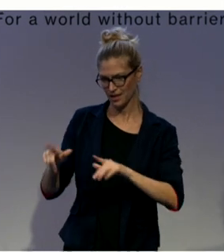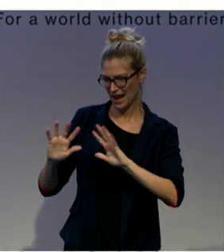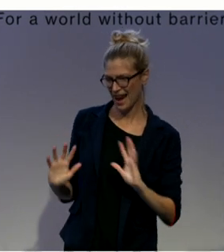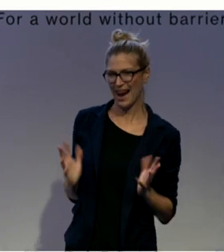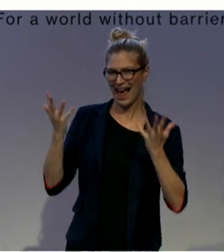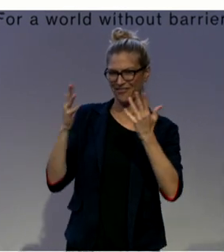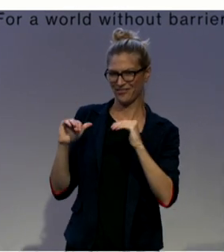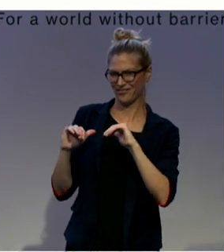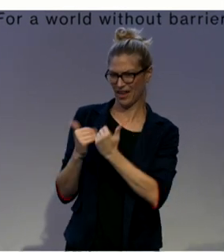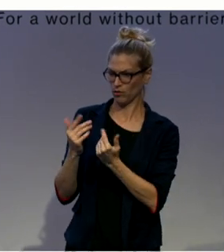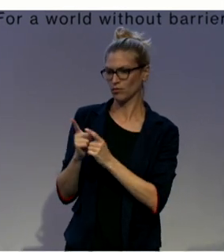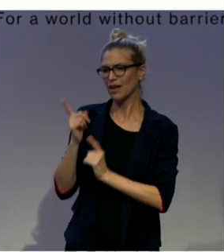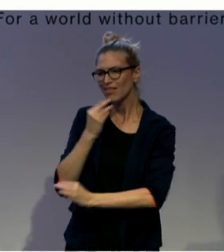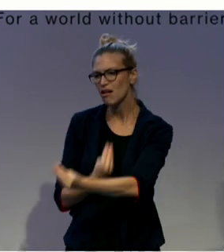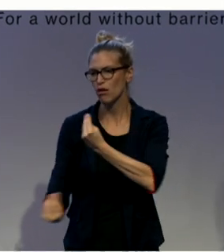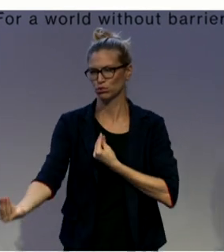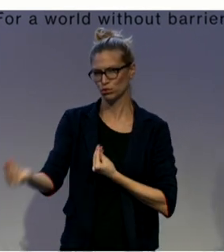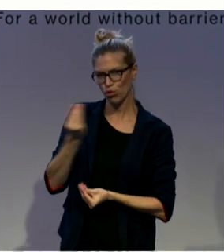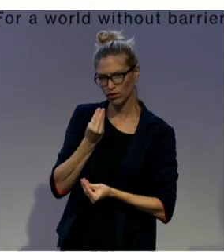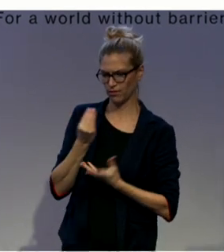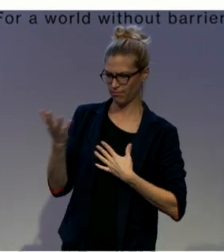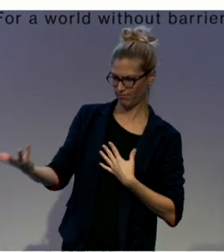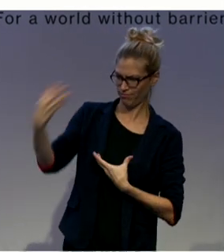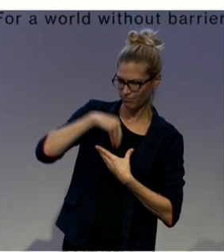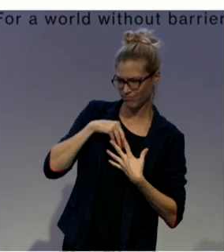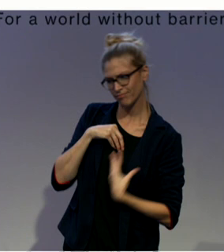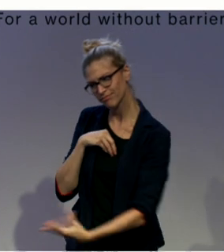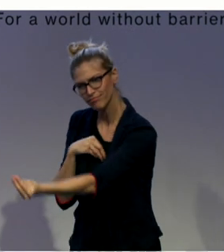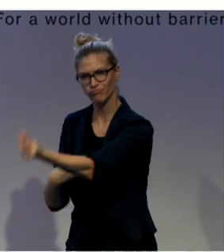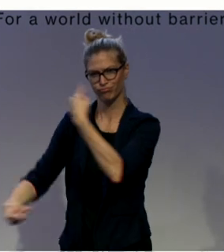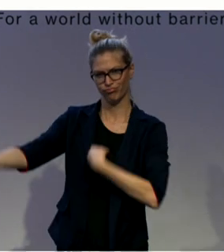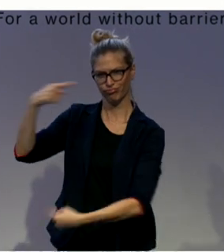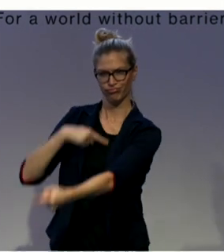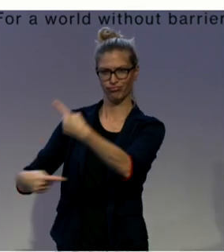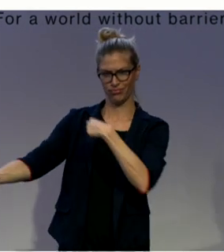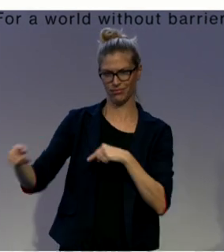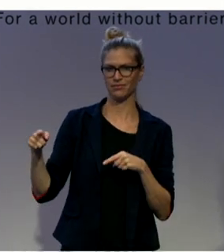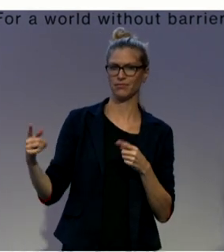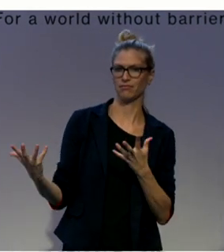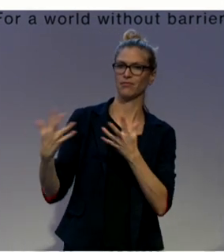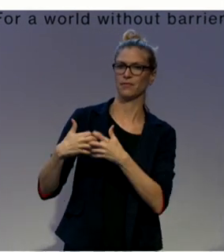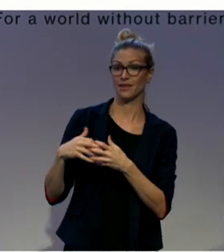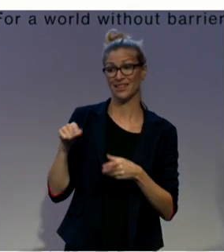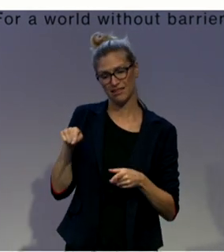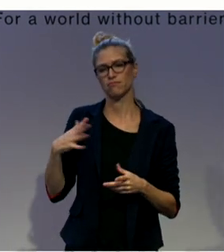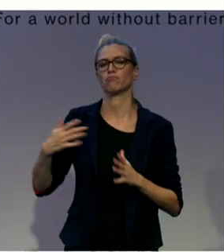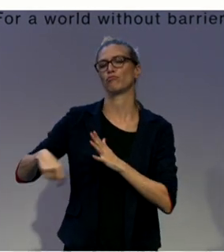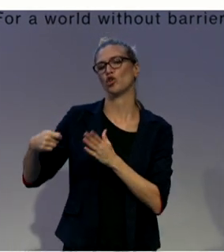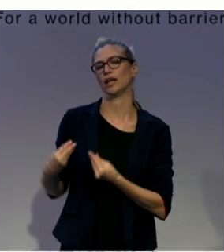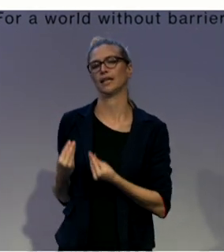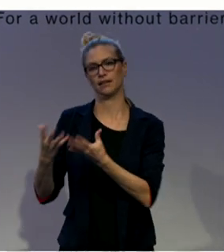in real time. It is the reason why the project offers total accessible